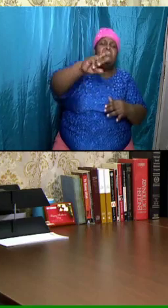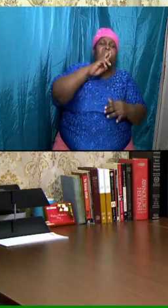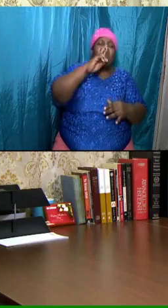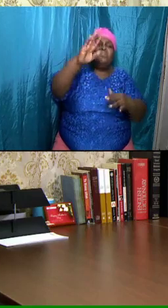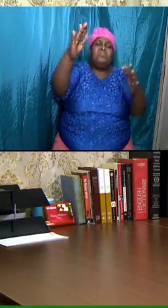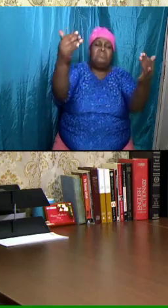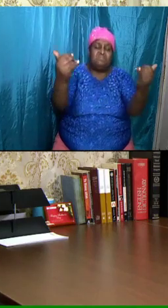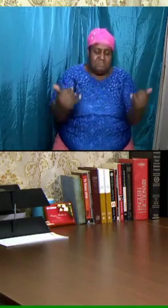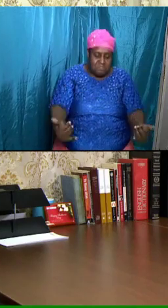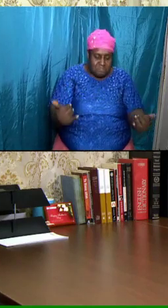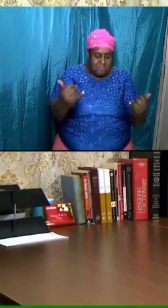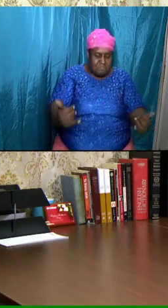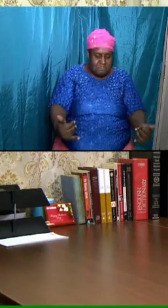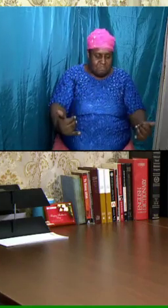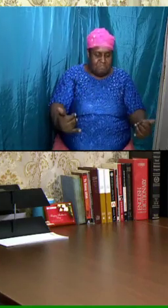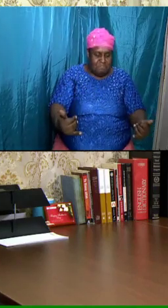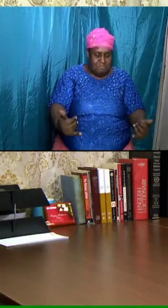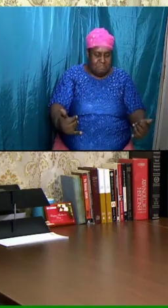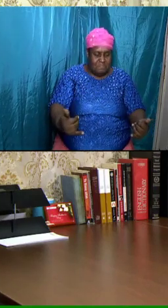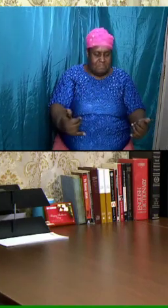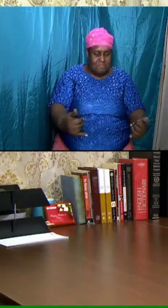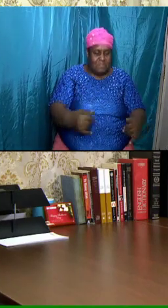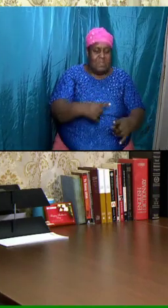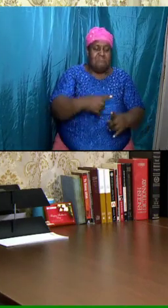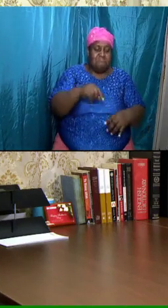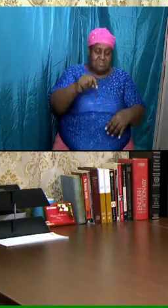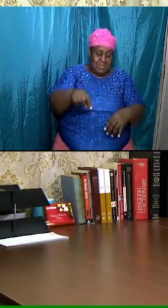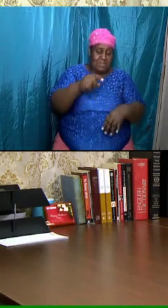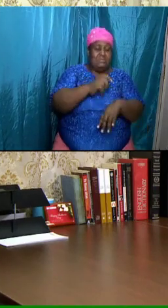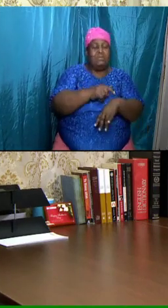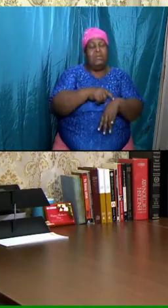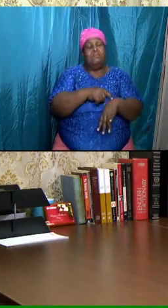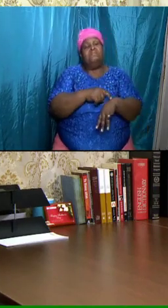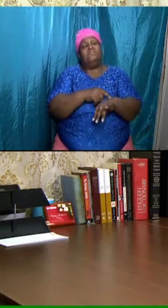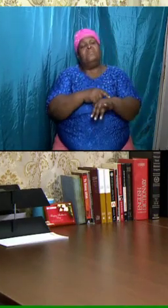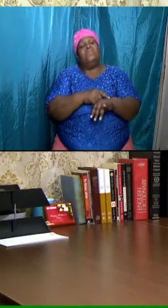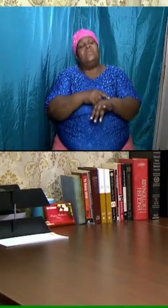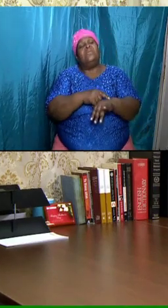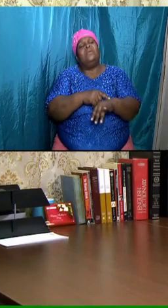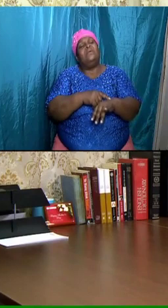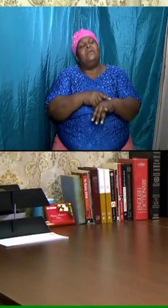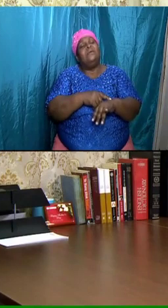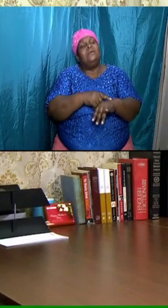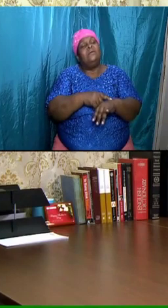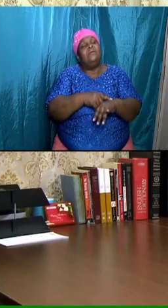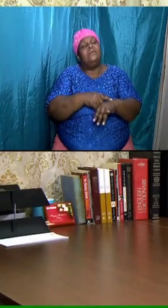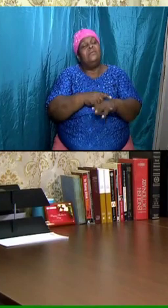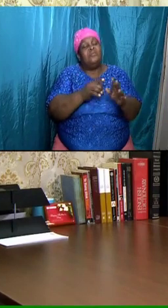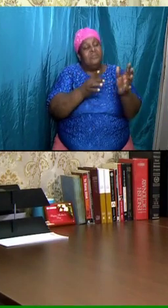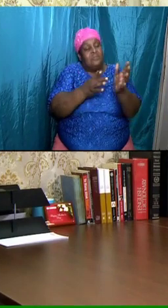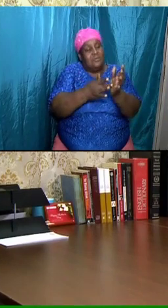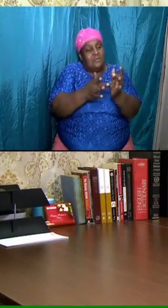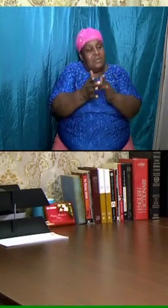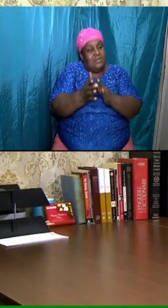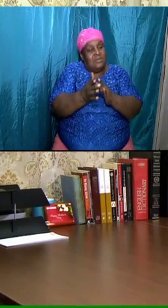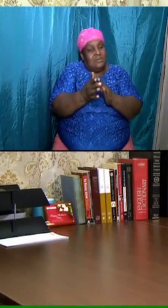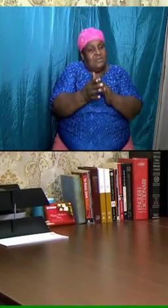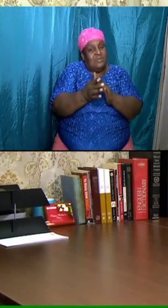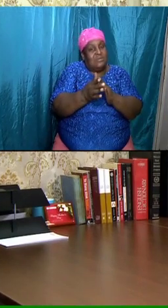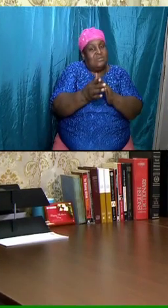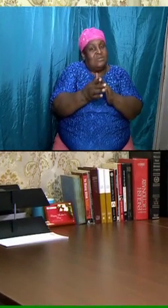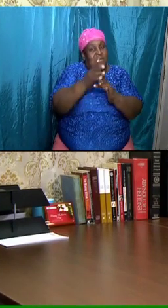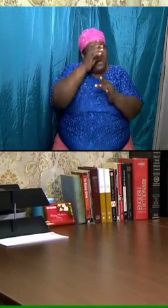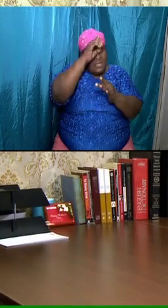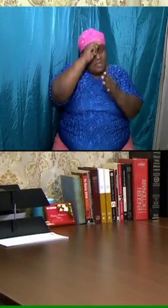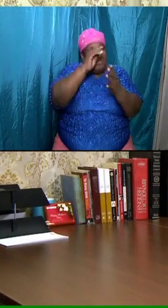so then after the and in this period Jesus the bridegroom paid